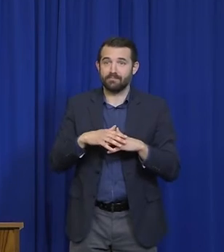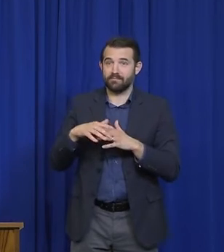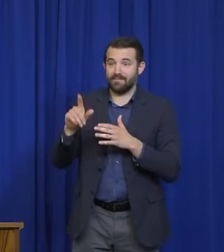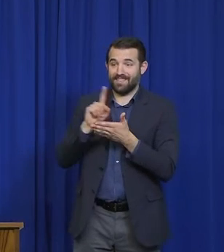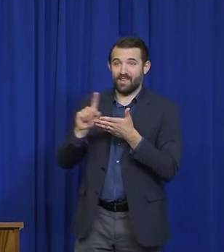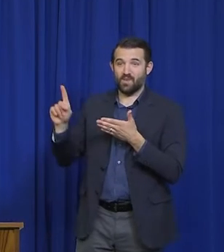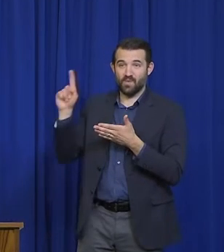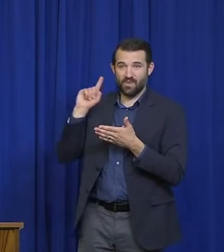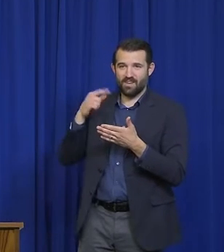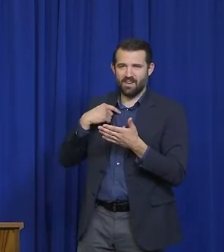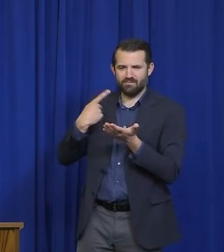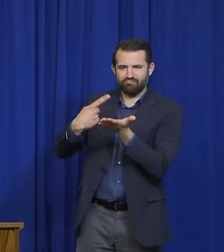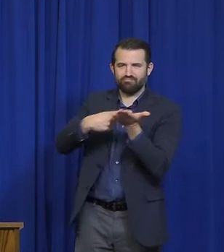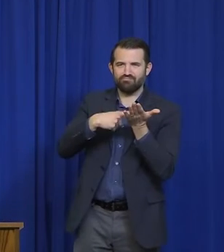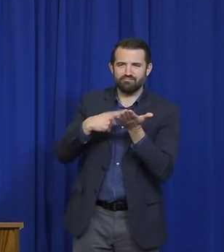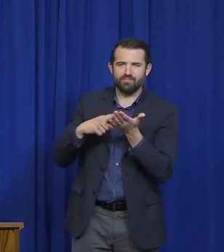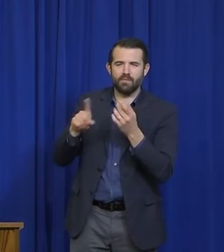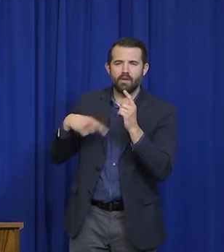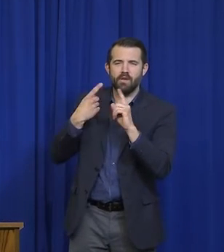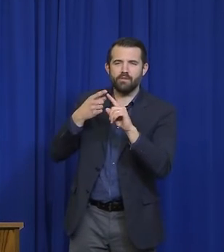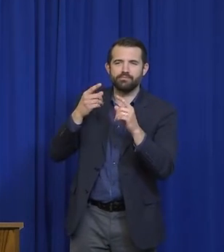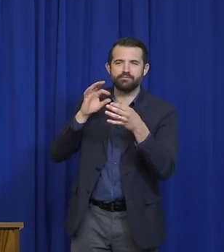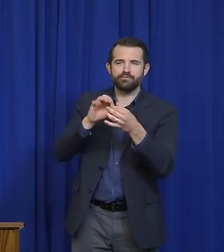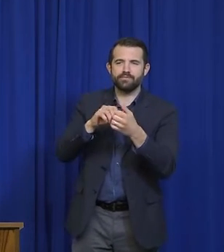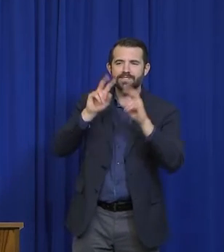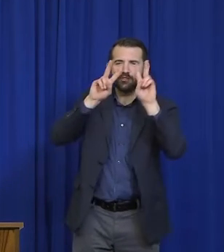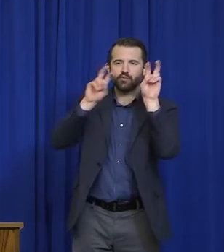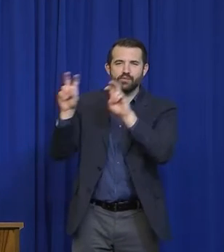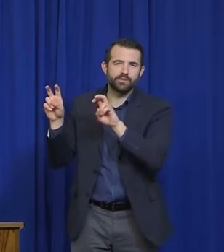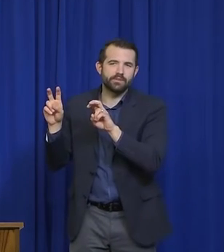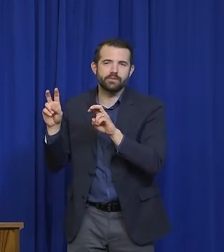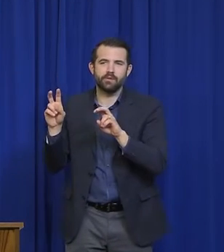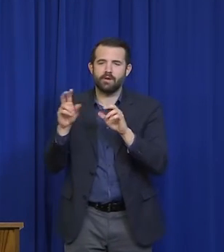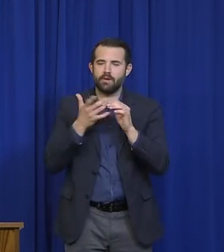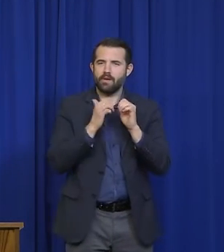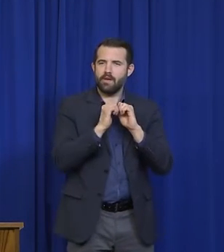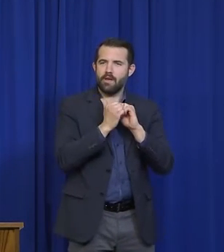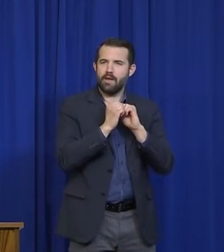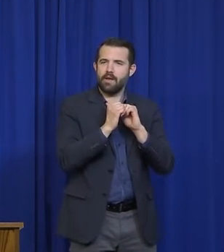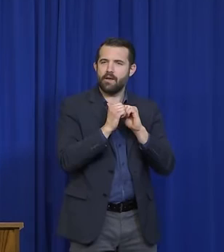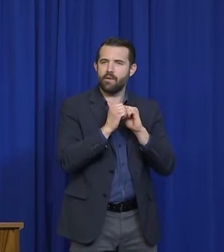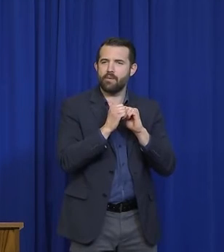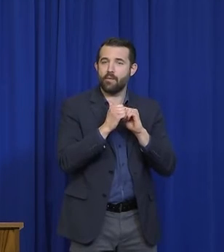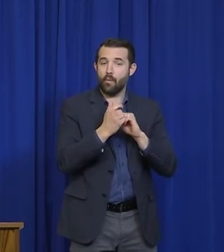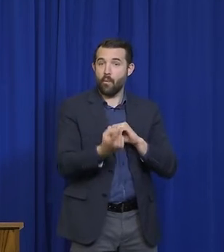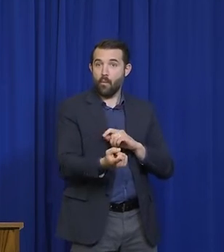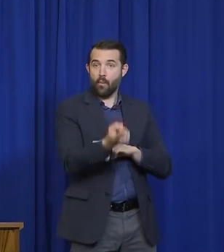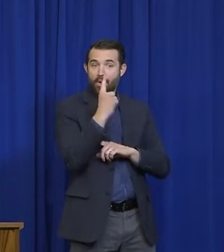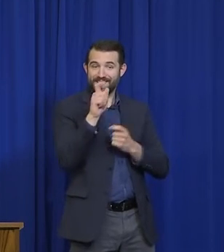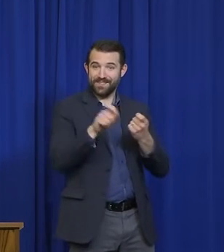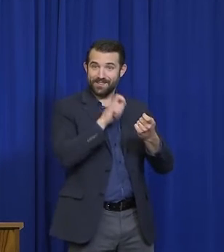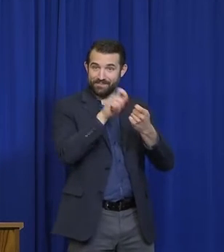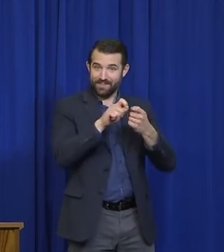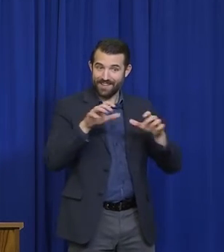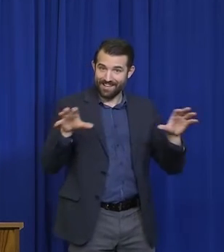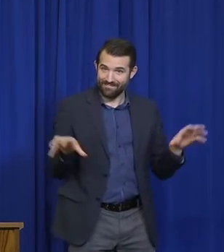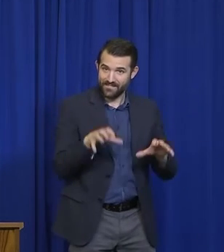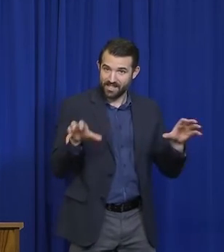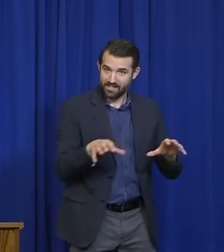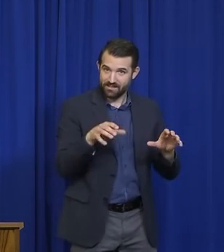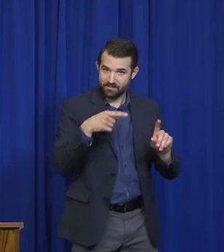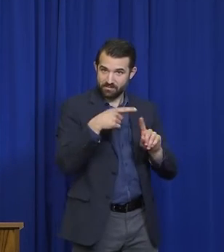one of these press conferences was, one of them was, how does some particular activity affect travel within Maine or into Maine?